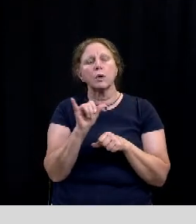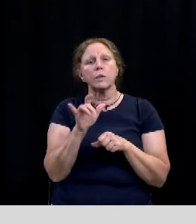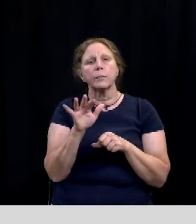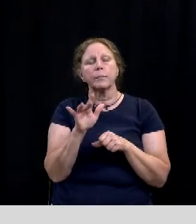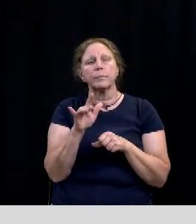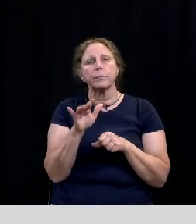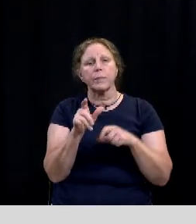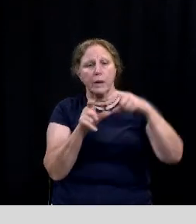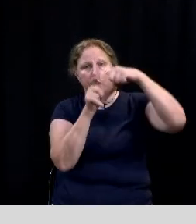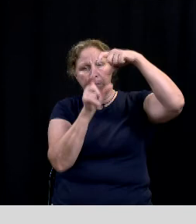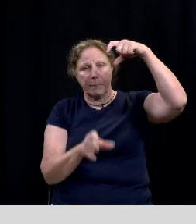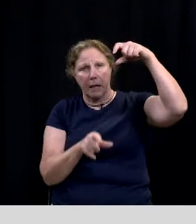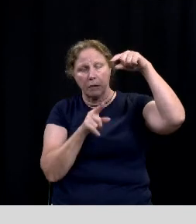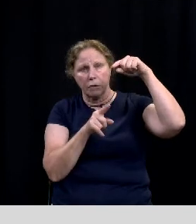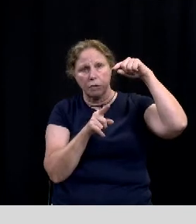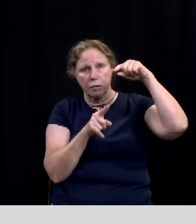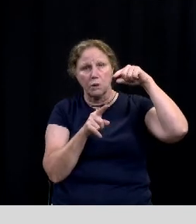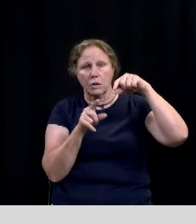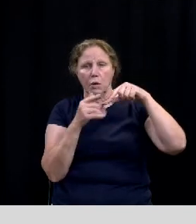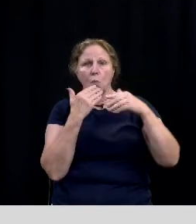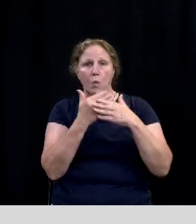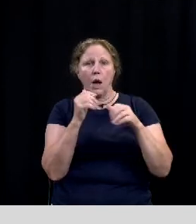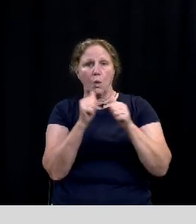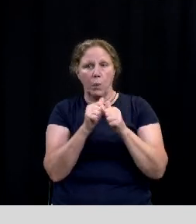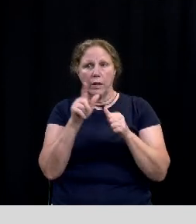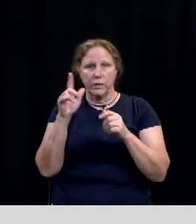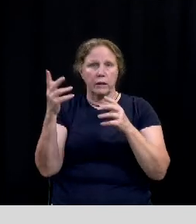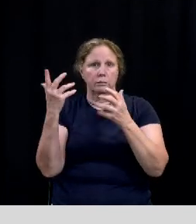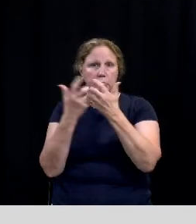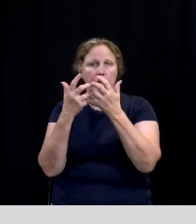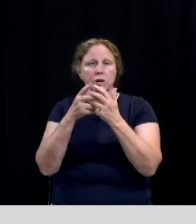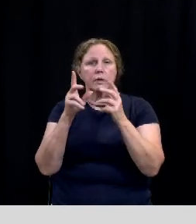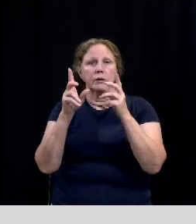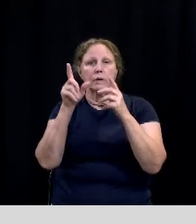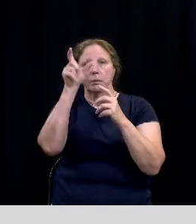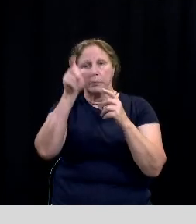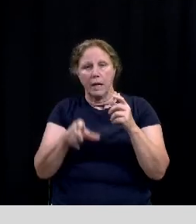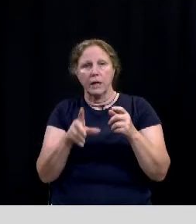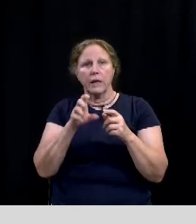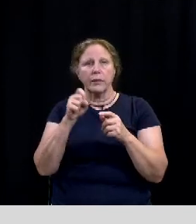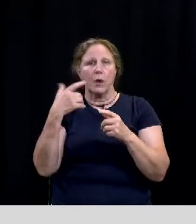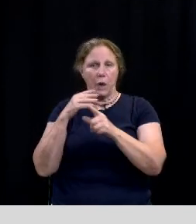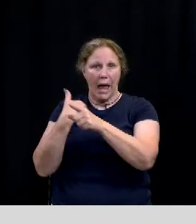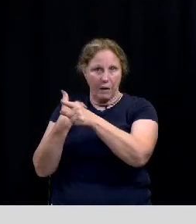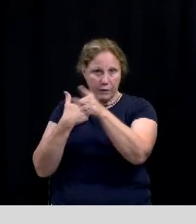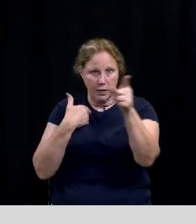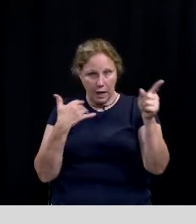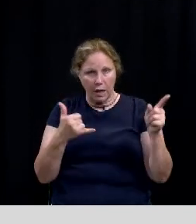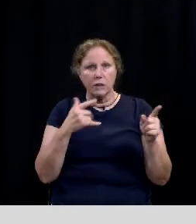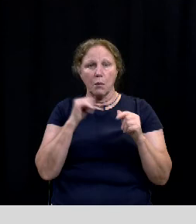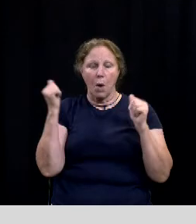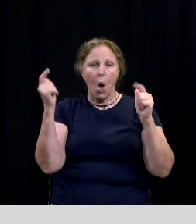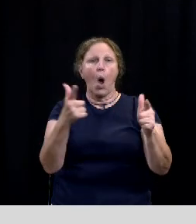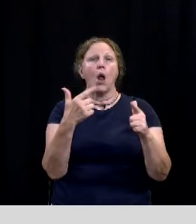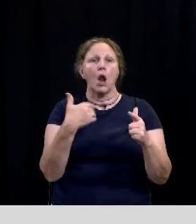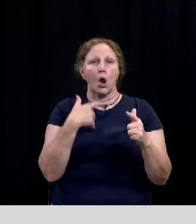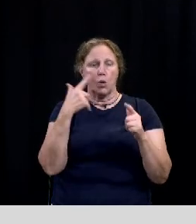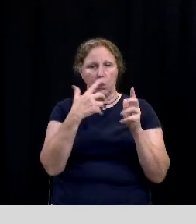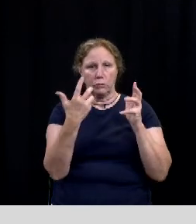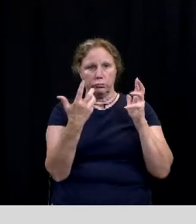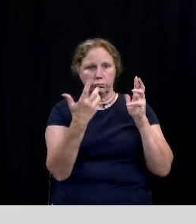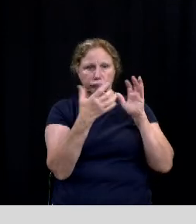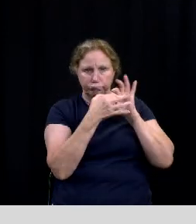uh banners uh work well with the district banners and the mask up banners that are already present so that all of them kind of work